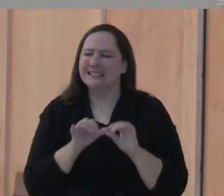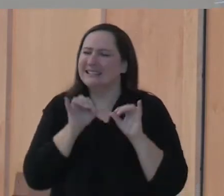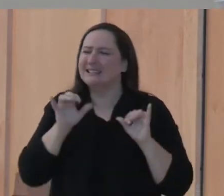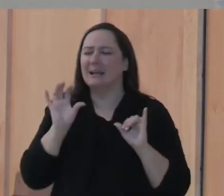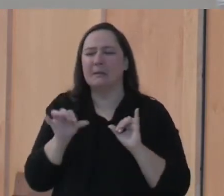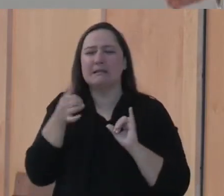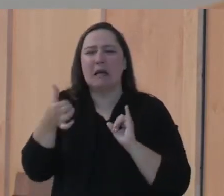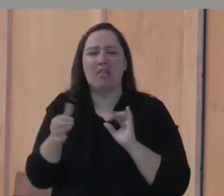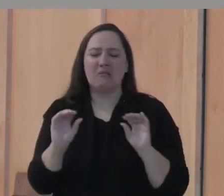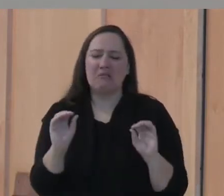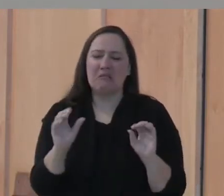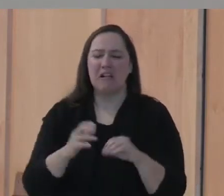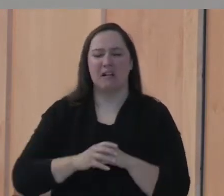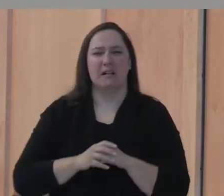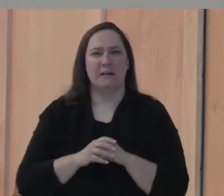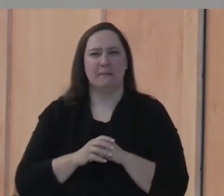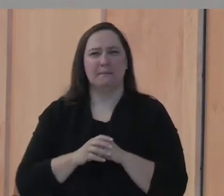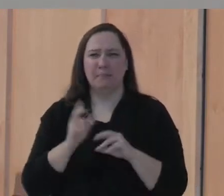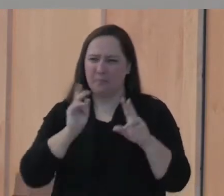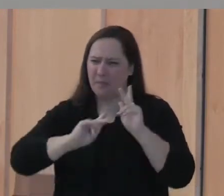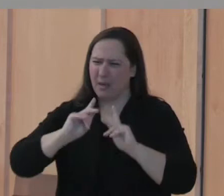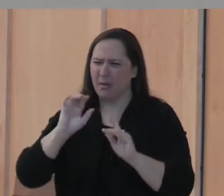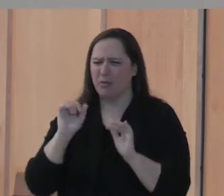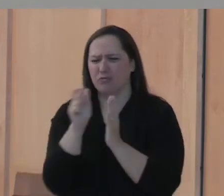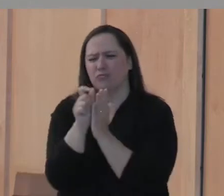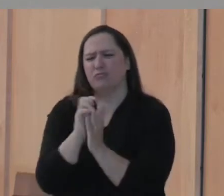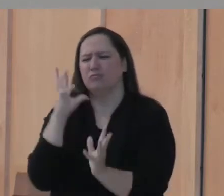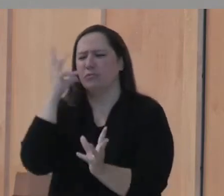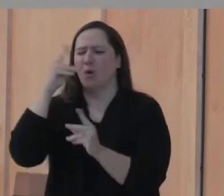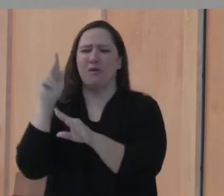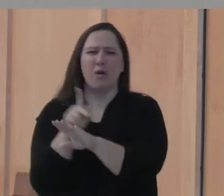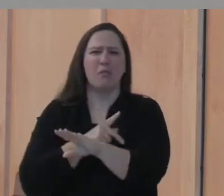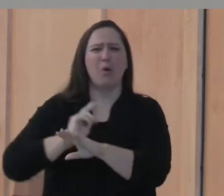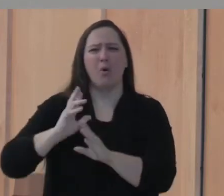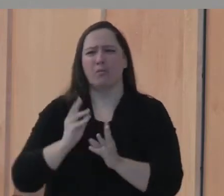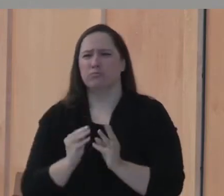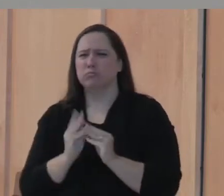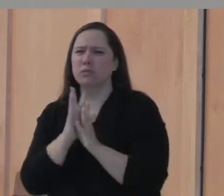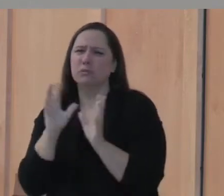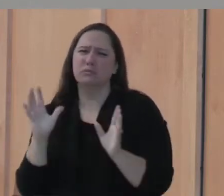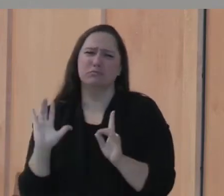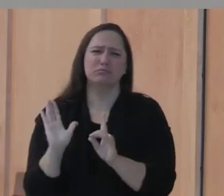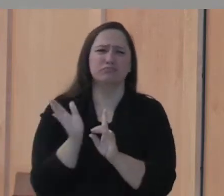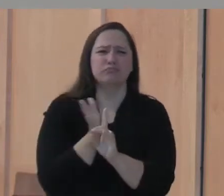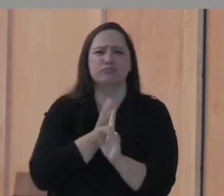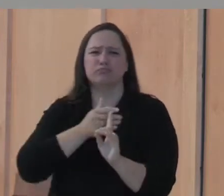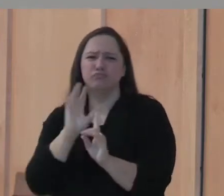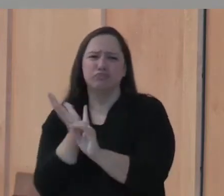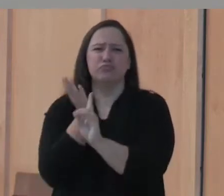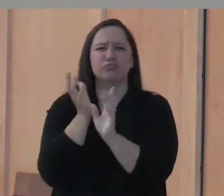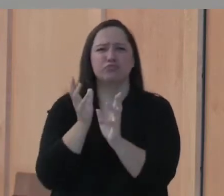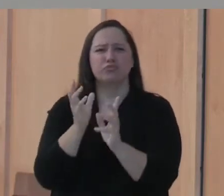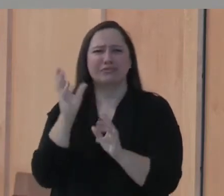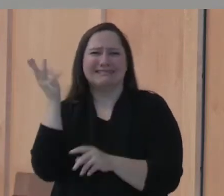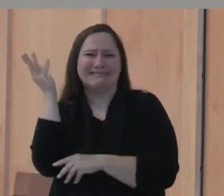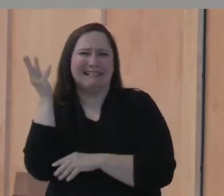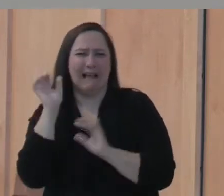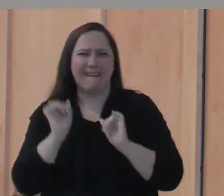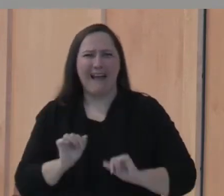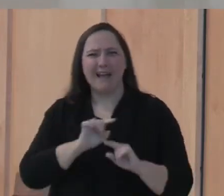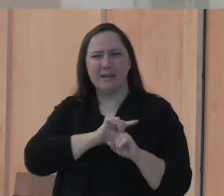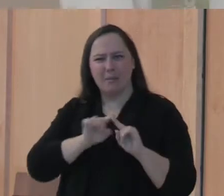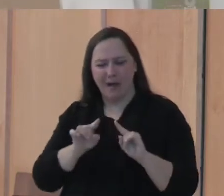word can. Yes, there are people in this world who write beautiful poems and make very powerful persuasive speeches, but there is nothing else like the word of God.